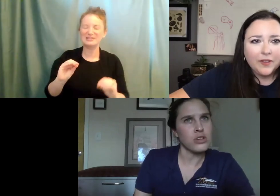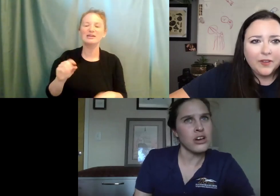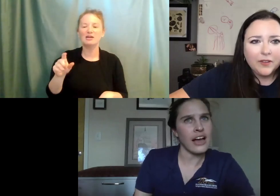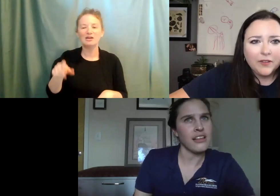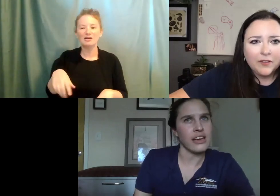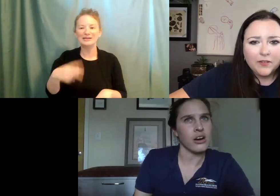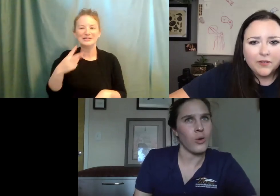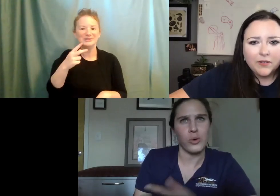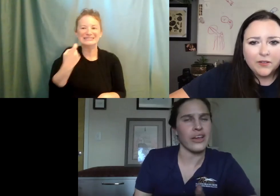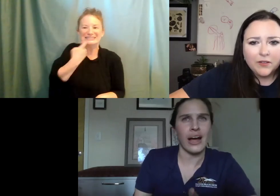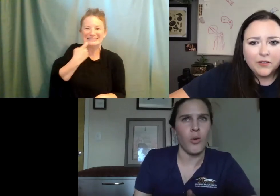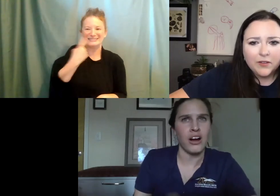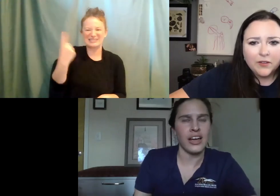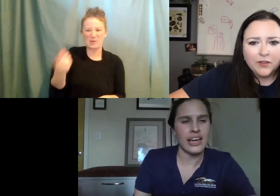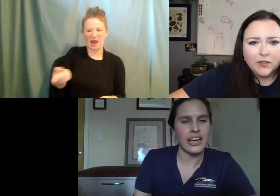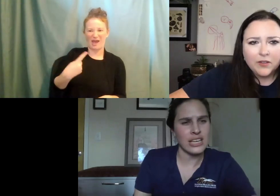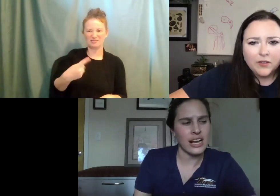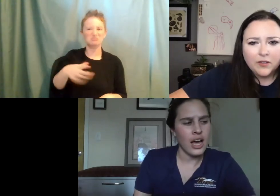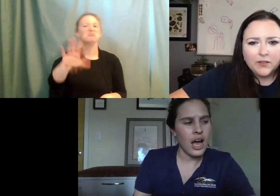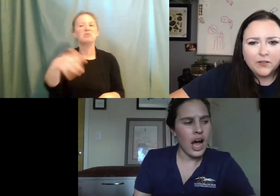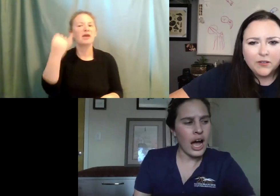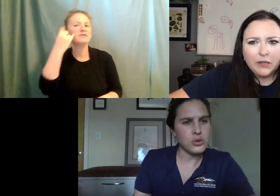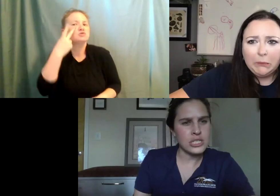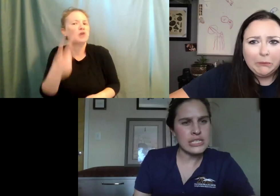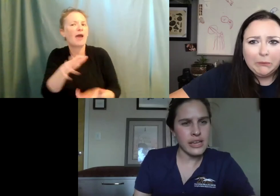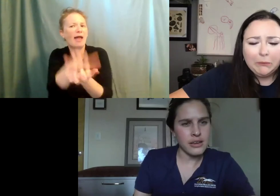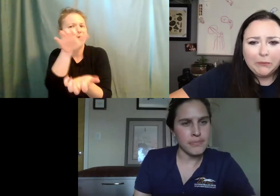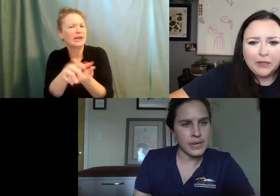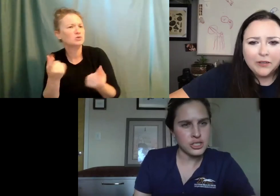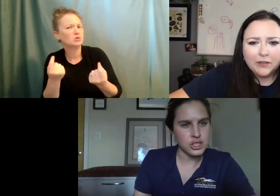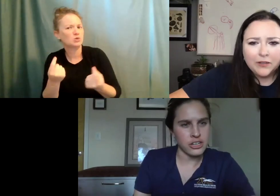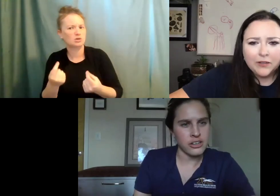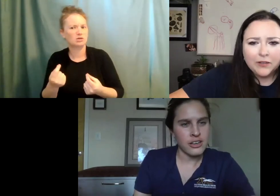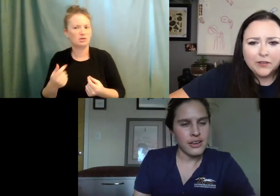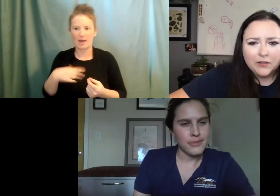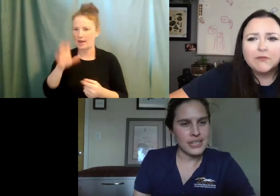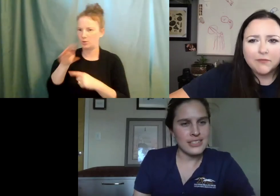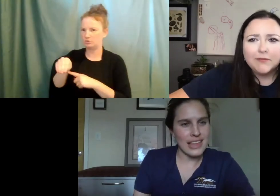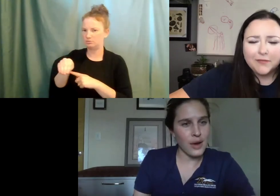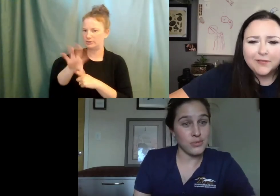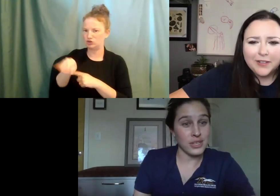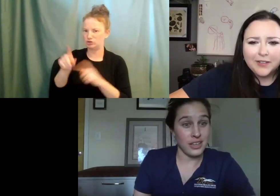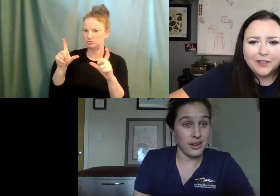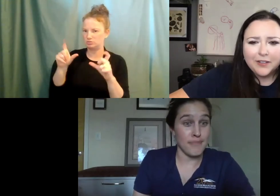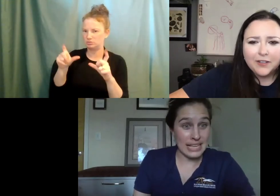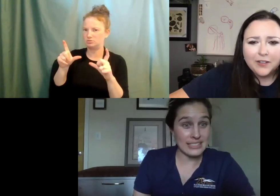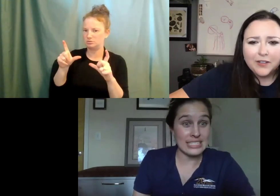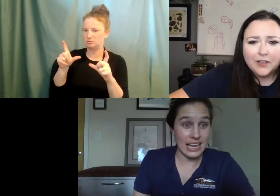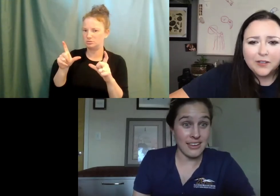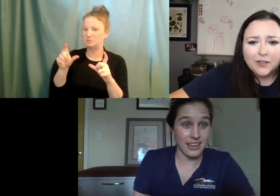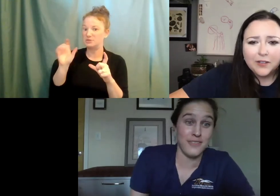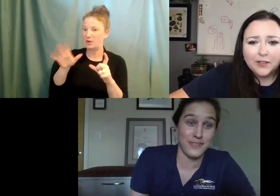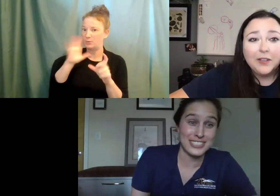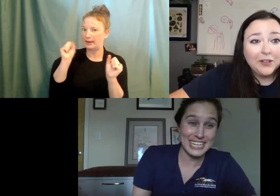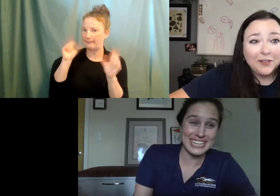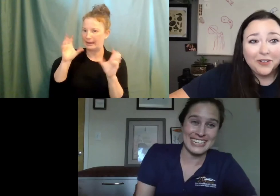you do if you saw an alligator while we were like out walking? And I was like, I would take a picture because that would be an amazing